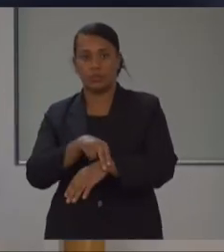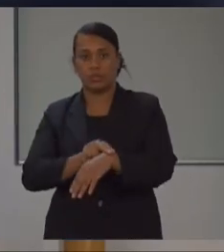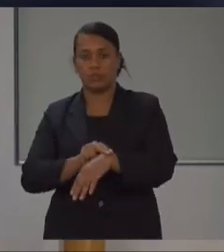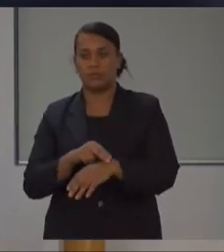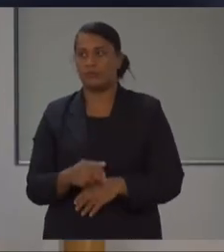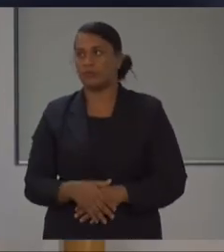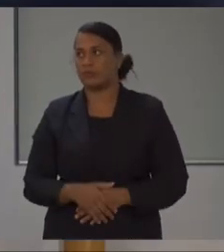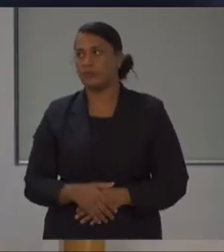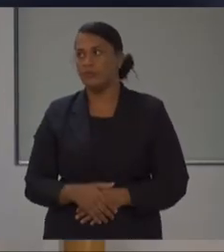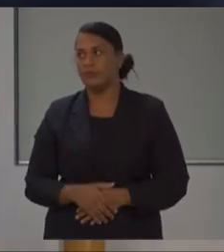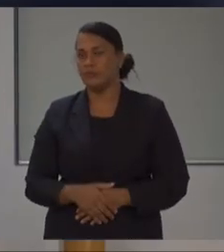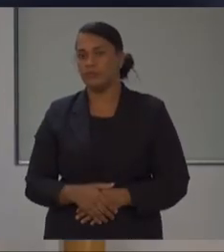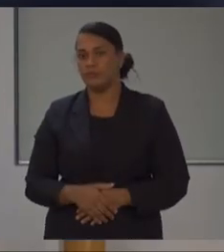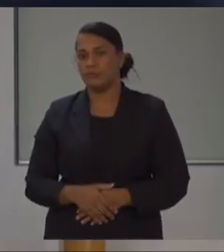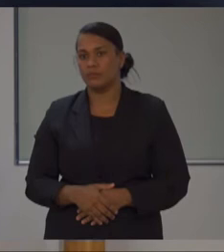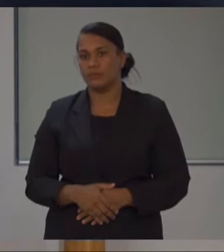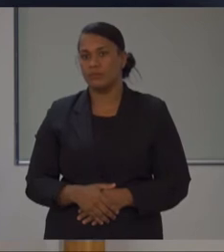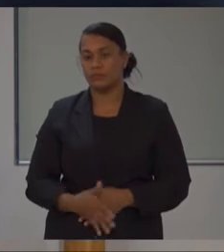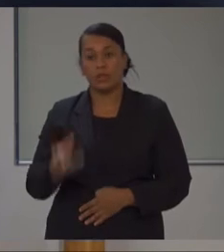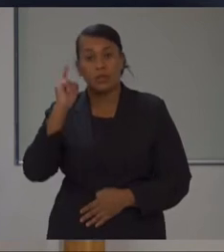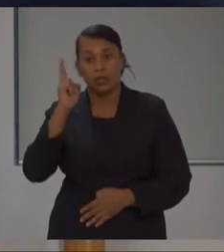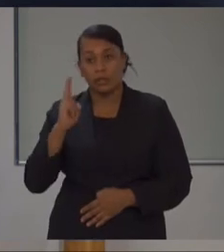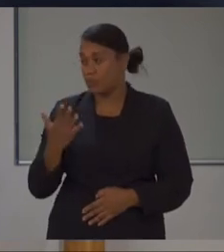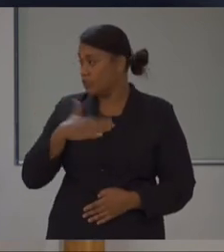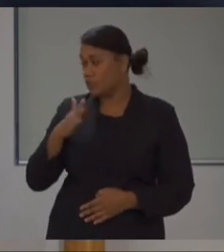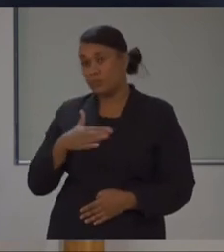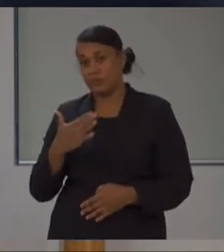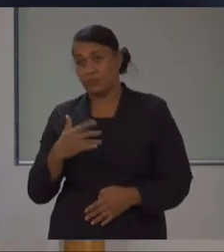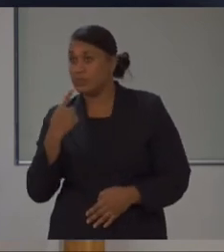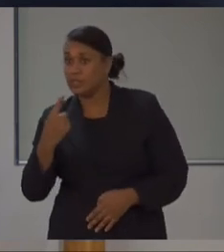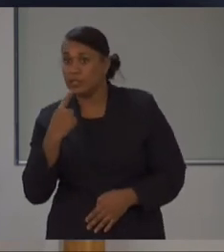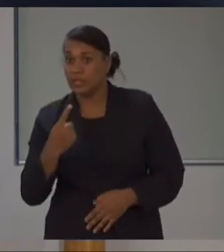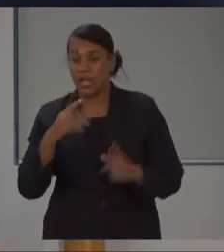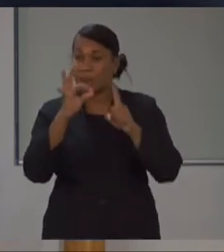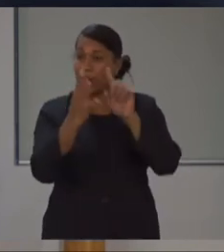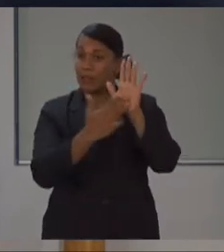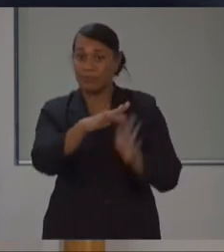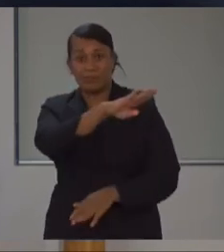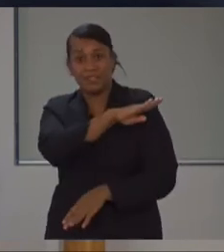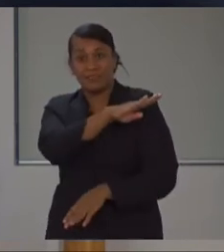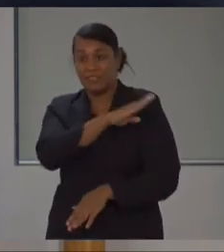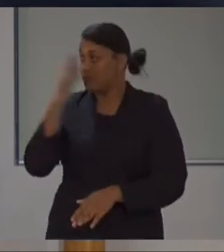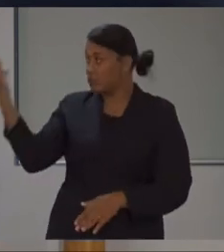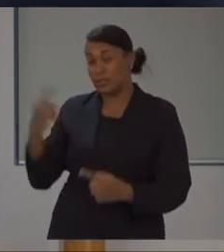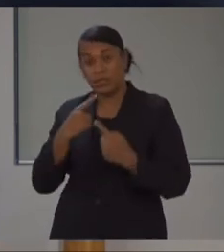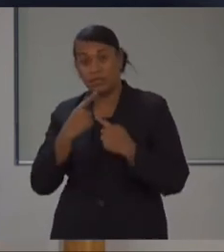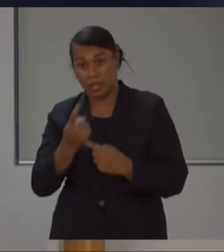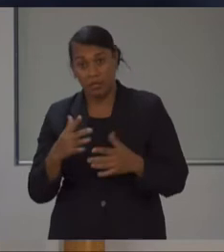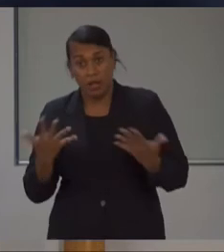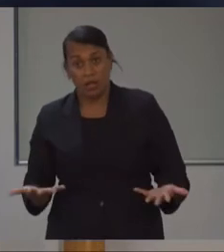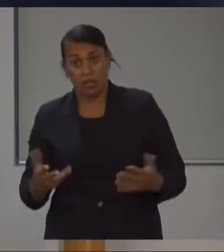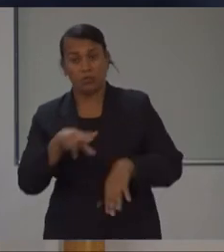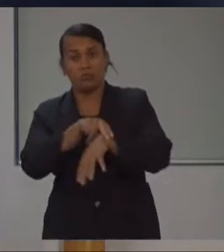Just to reiterate again what the Honourable Prime Minister and also Dr. Tundra has been talking about, the importance of this weekend being a